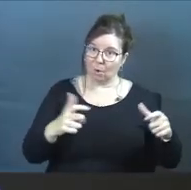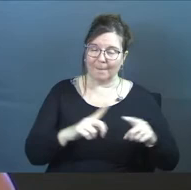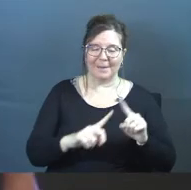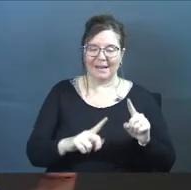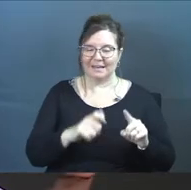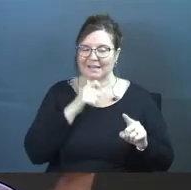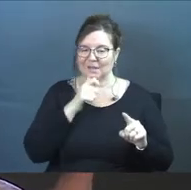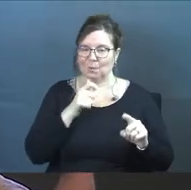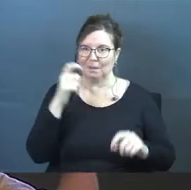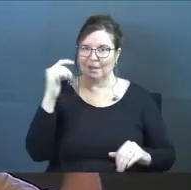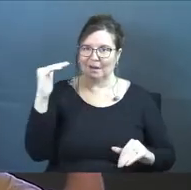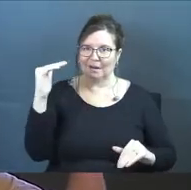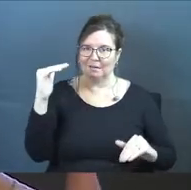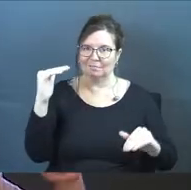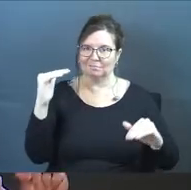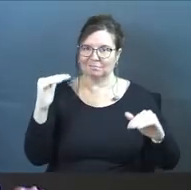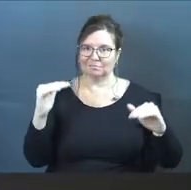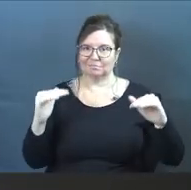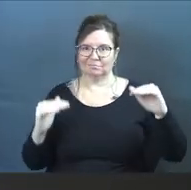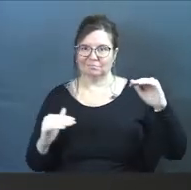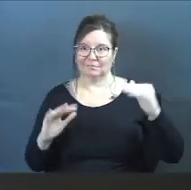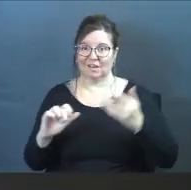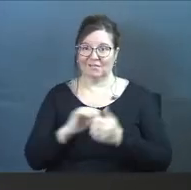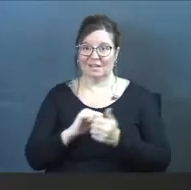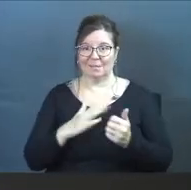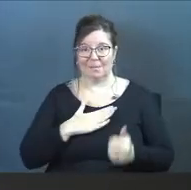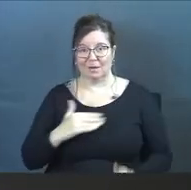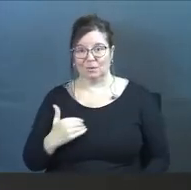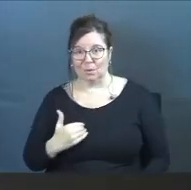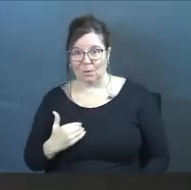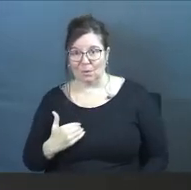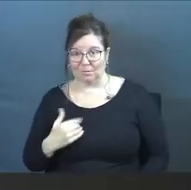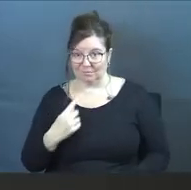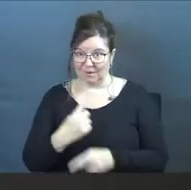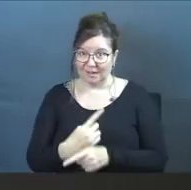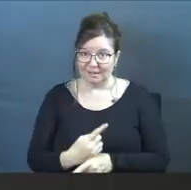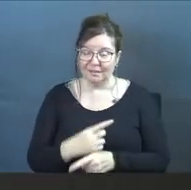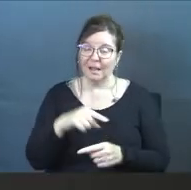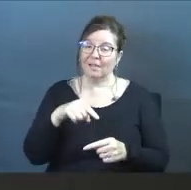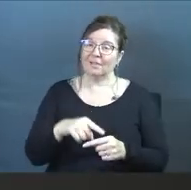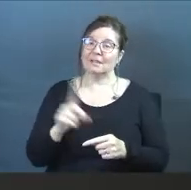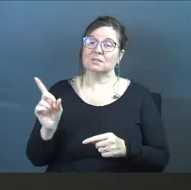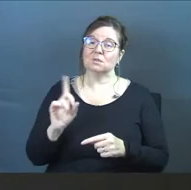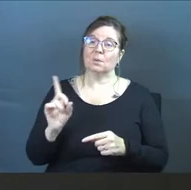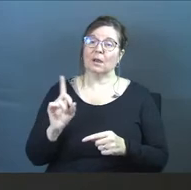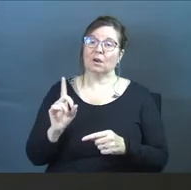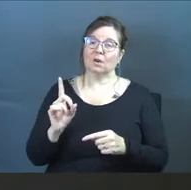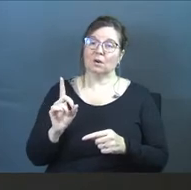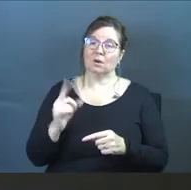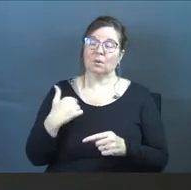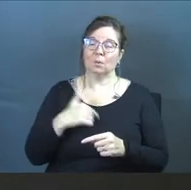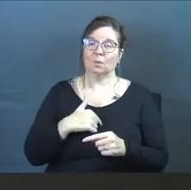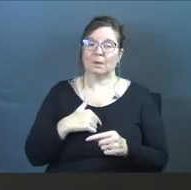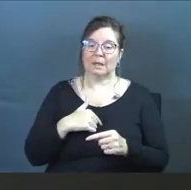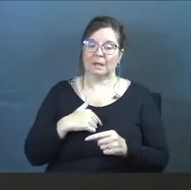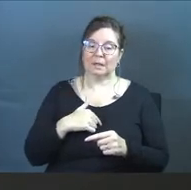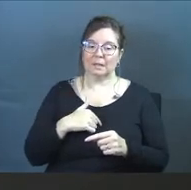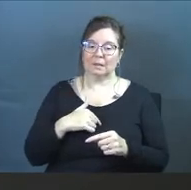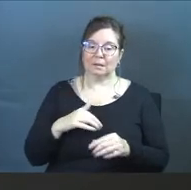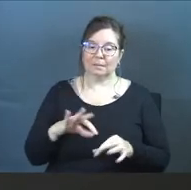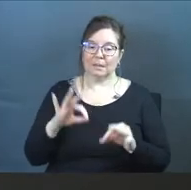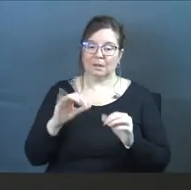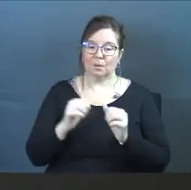it was at the cost of damaging my soul. Right? And this is where we pick up